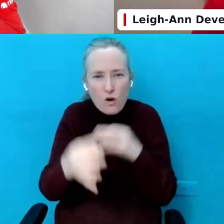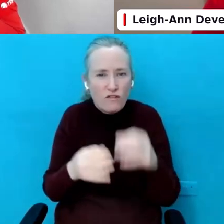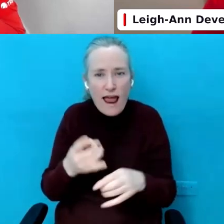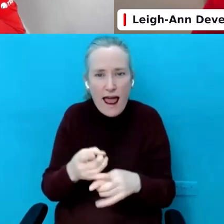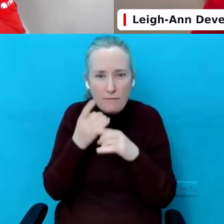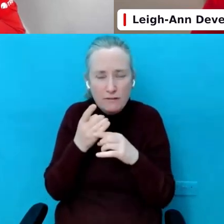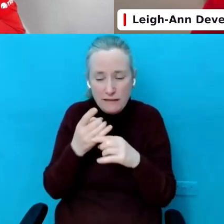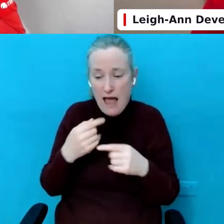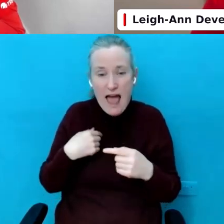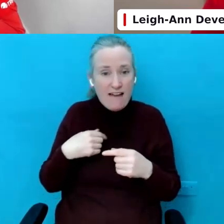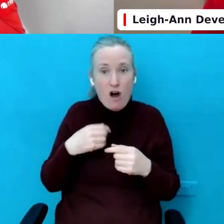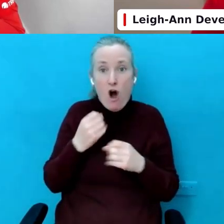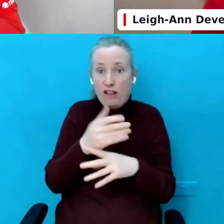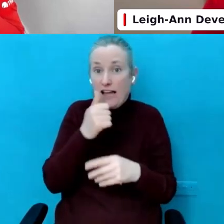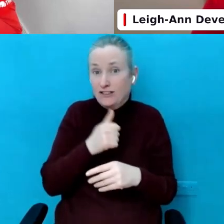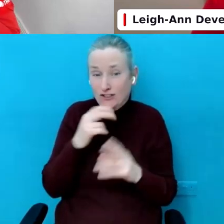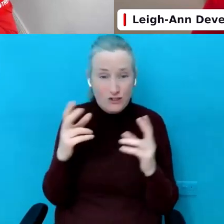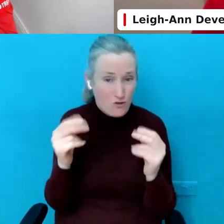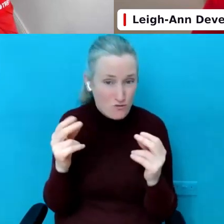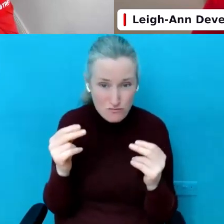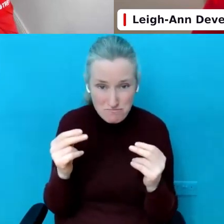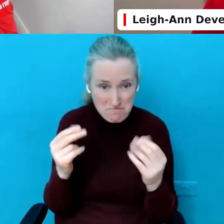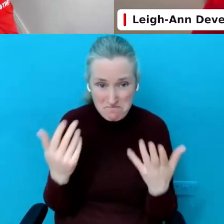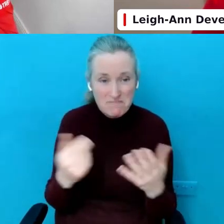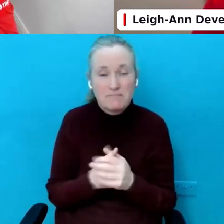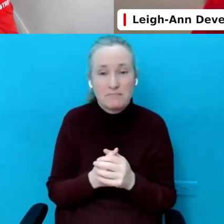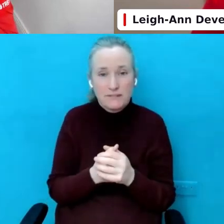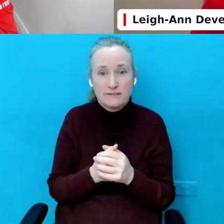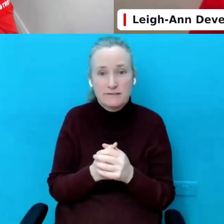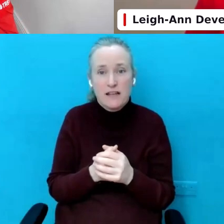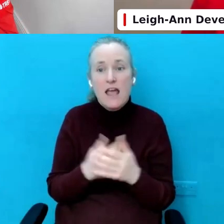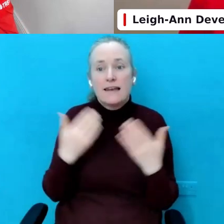I'm going to start sharing my slides now.